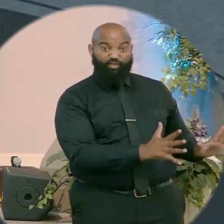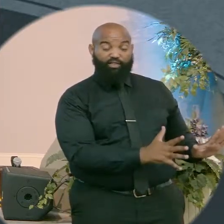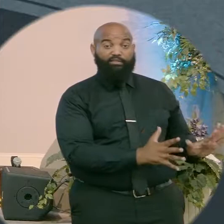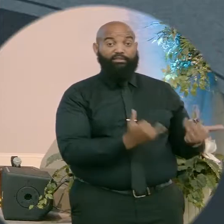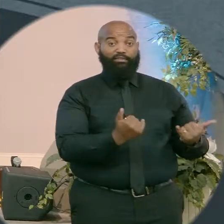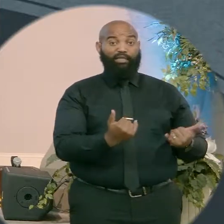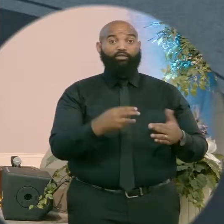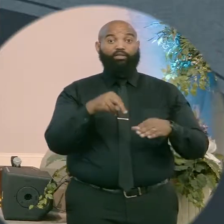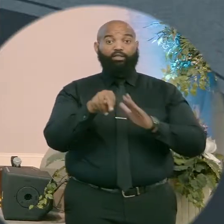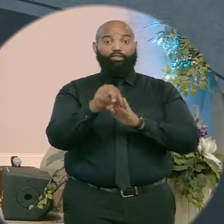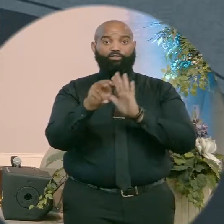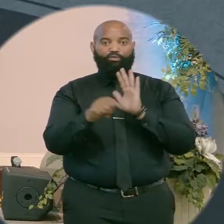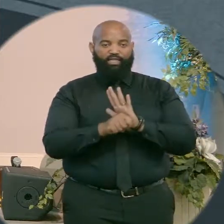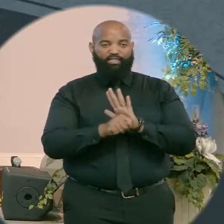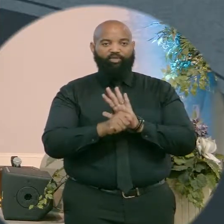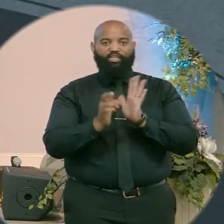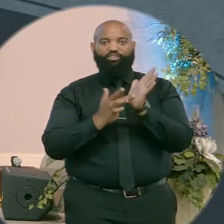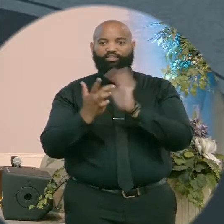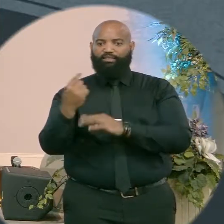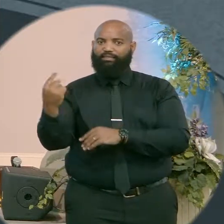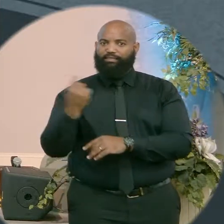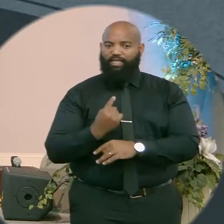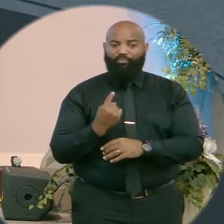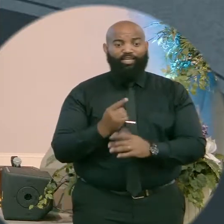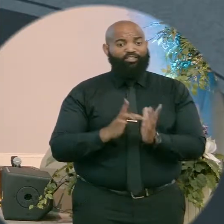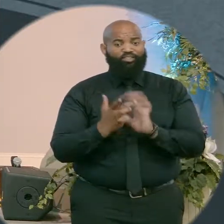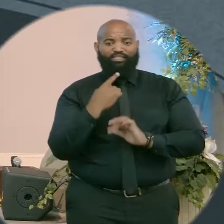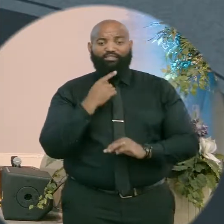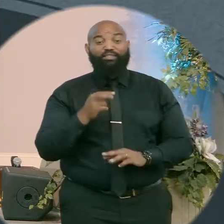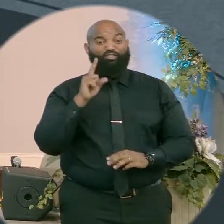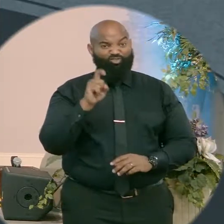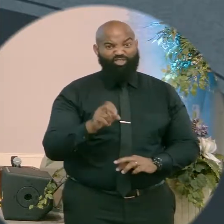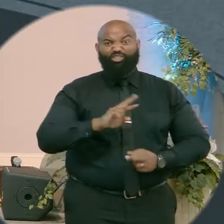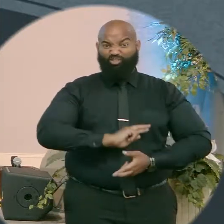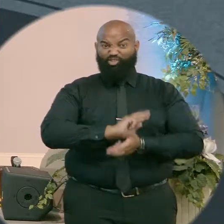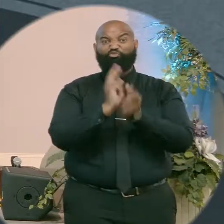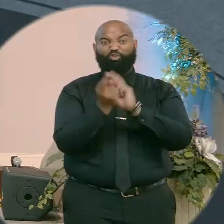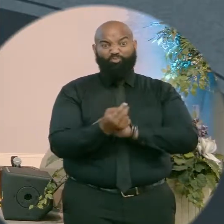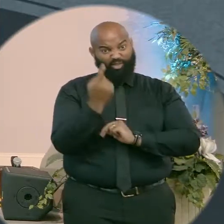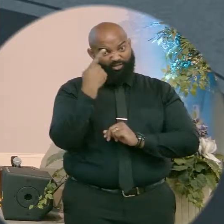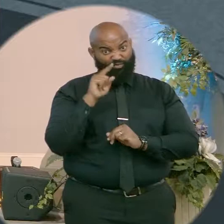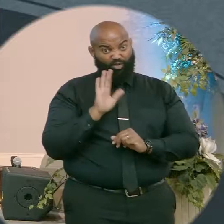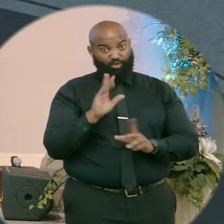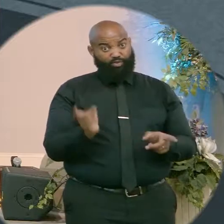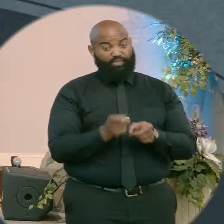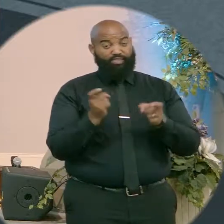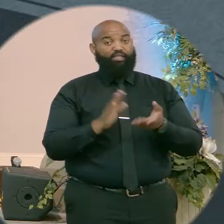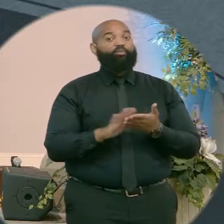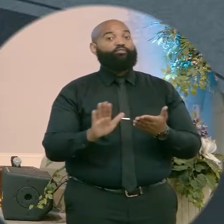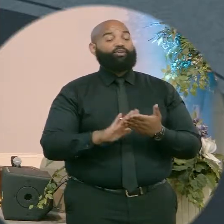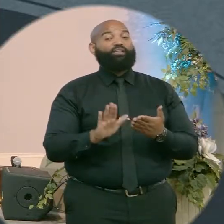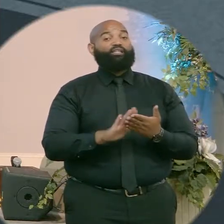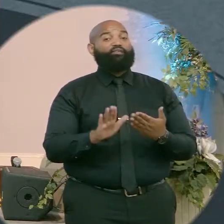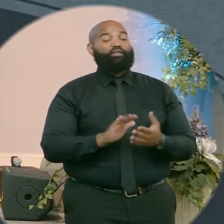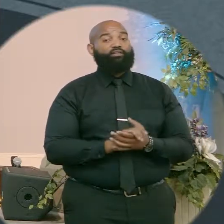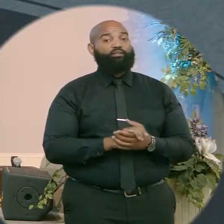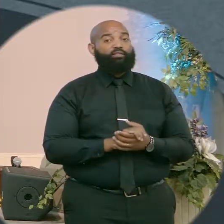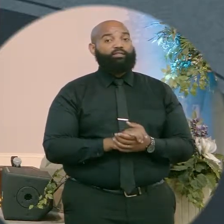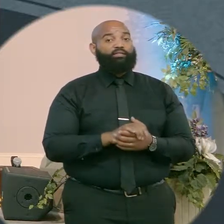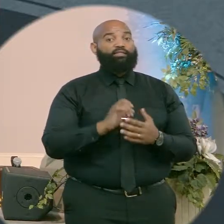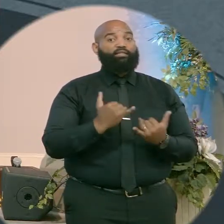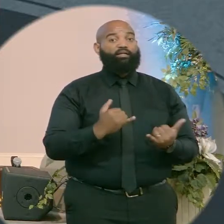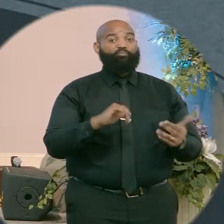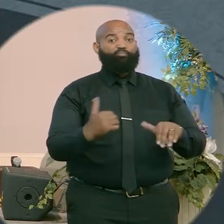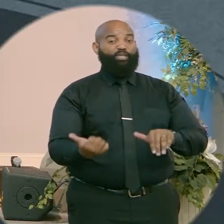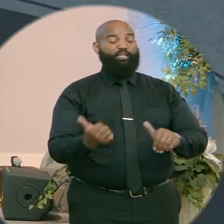walk into redemption and freedom. So what we see is Jesus comes to John the Baptist to be baptized, not because he was